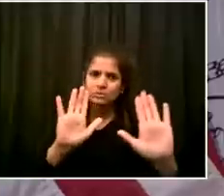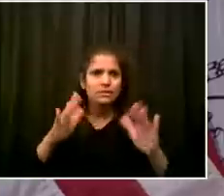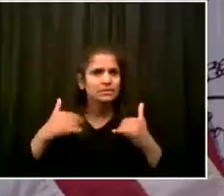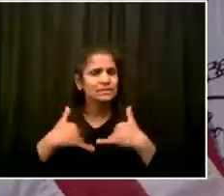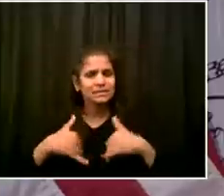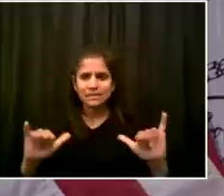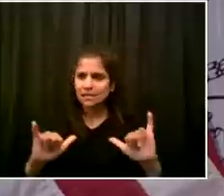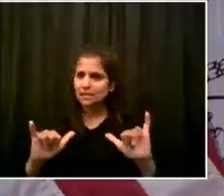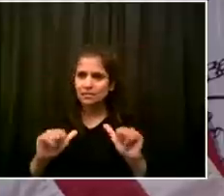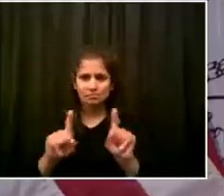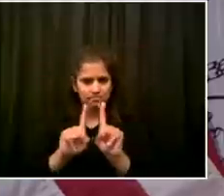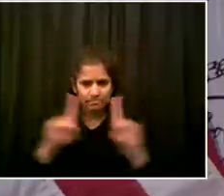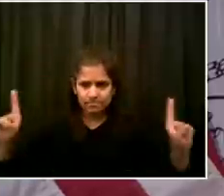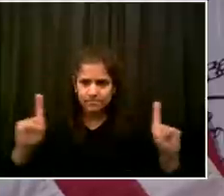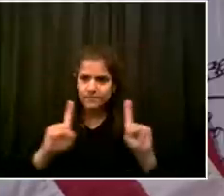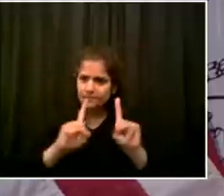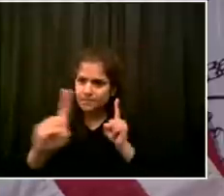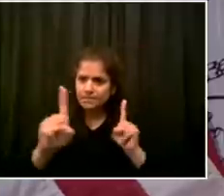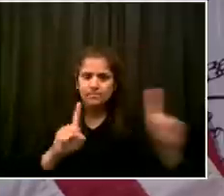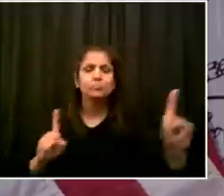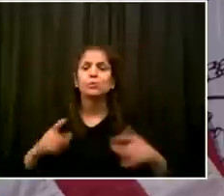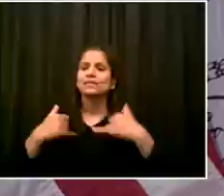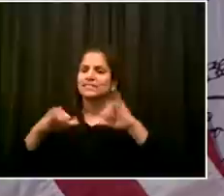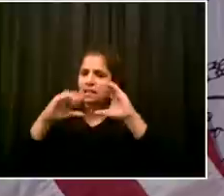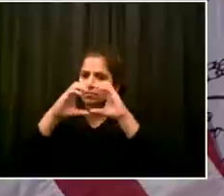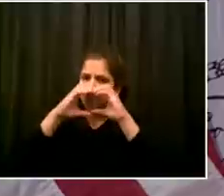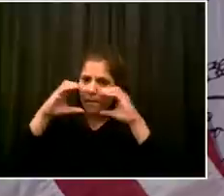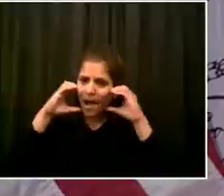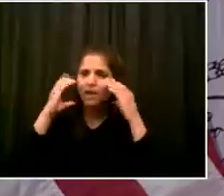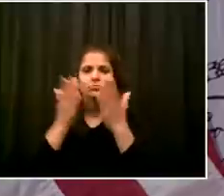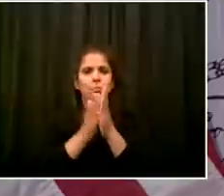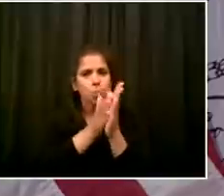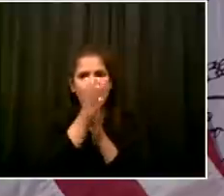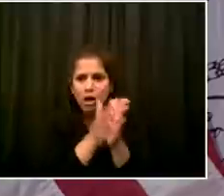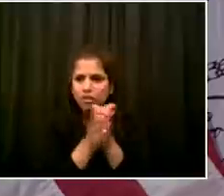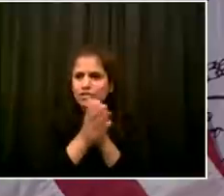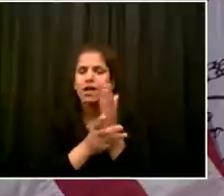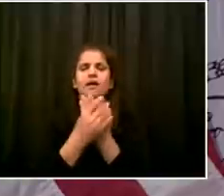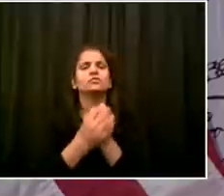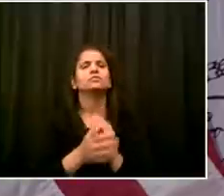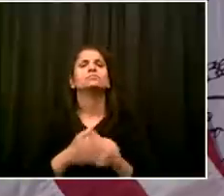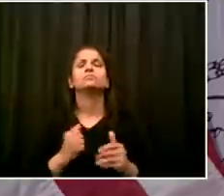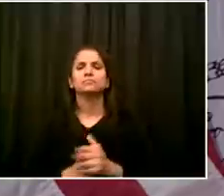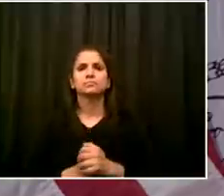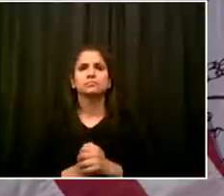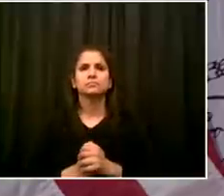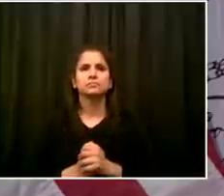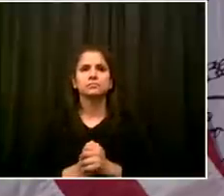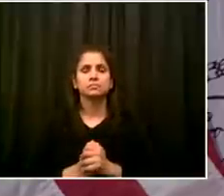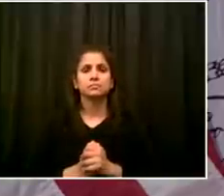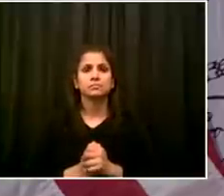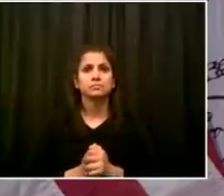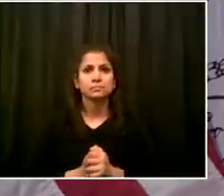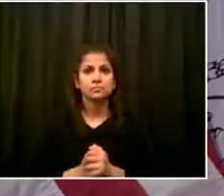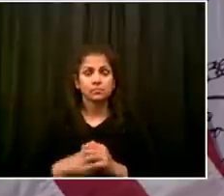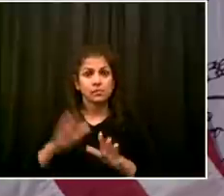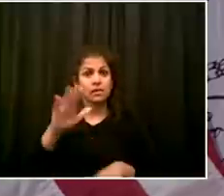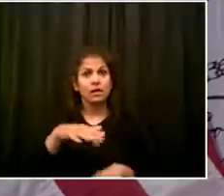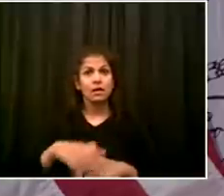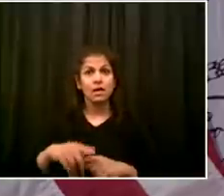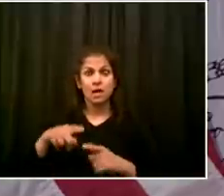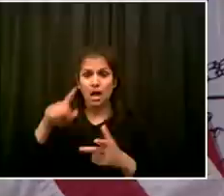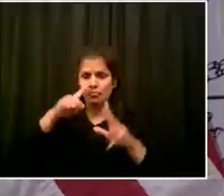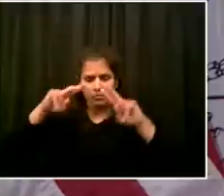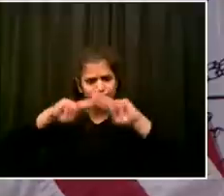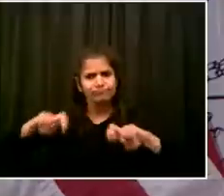coverings. So I don't think it will ever be seen, at least based on what we're seeing now, as a sort of cure-all, if you will. But if